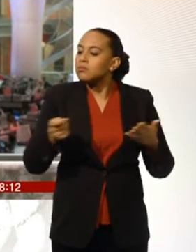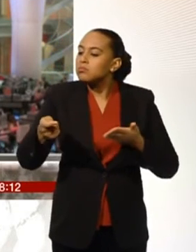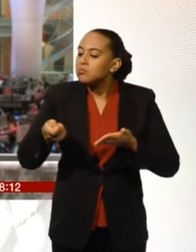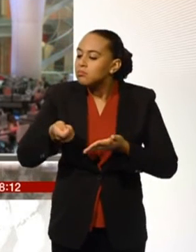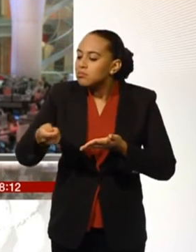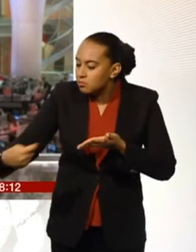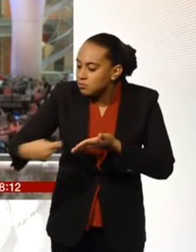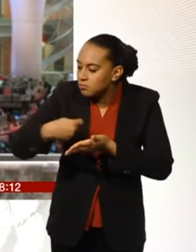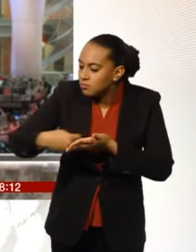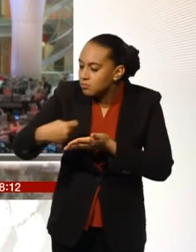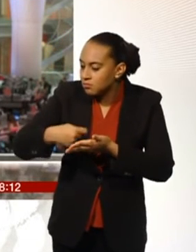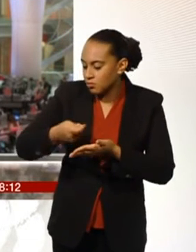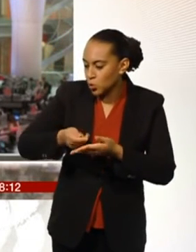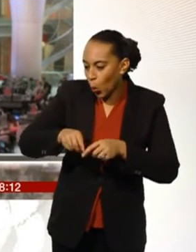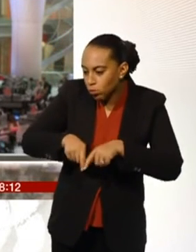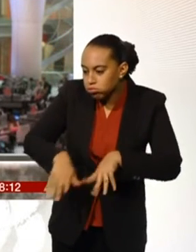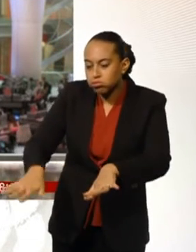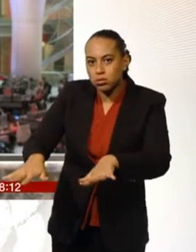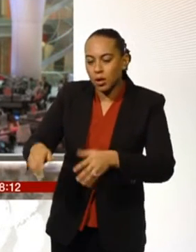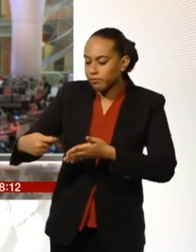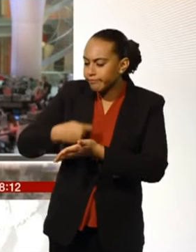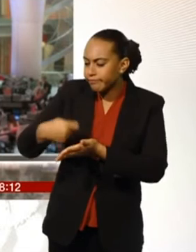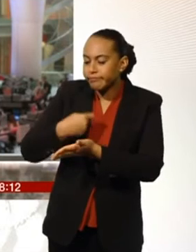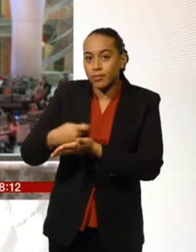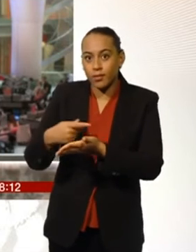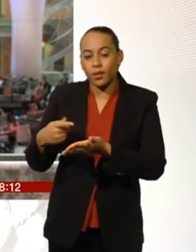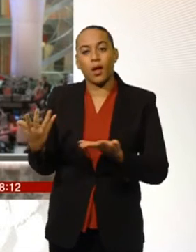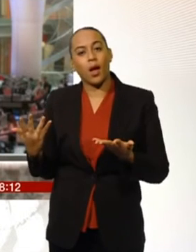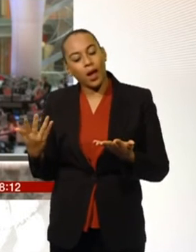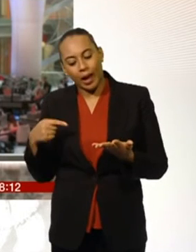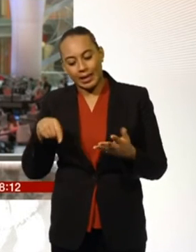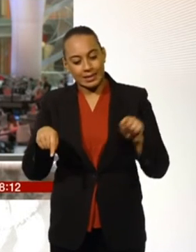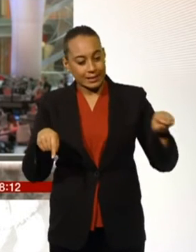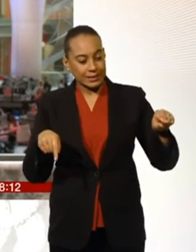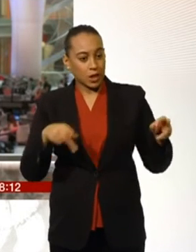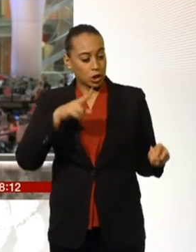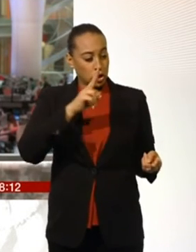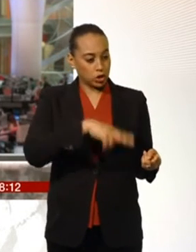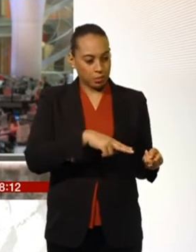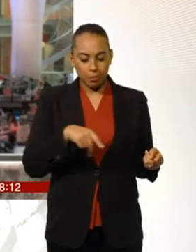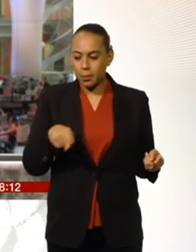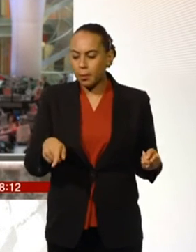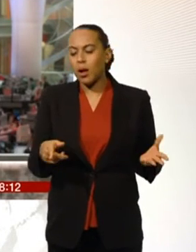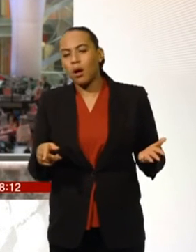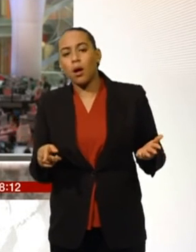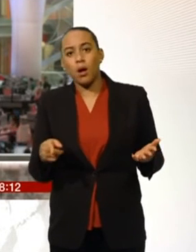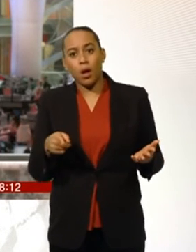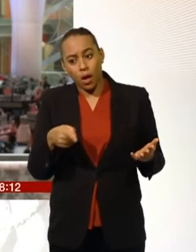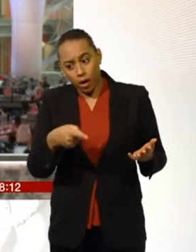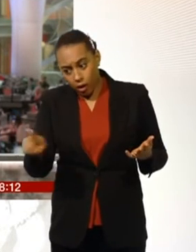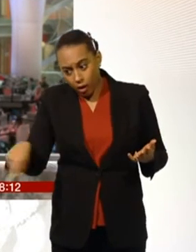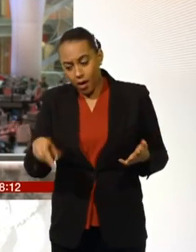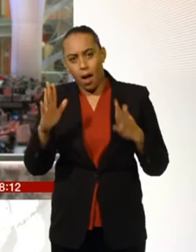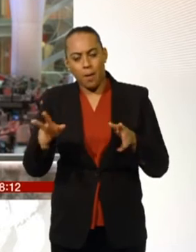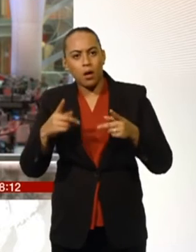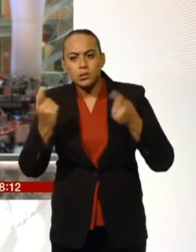I think the point is though that we're not getting across to people is there are some dramatically cheaper deals out there and what we're trying to do is